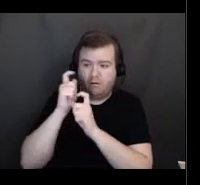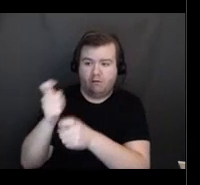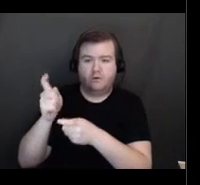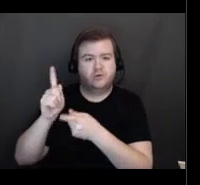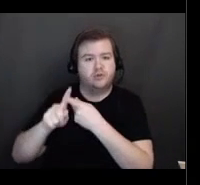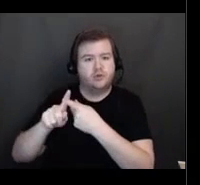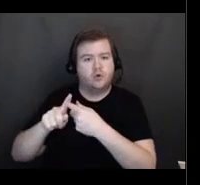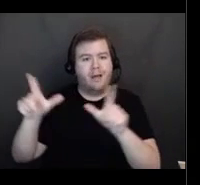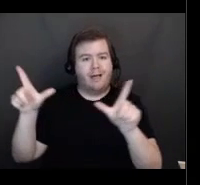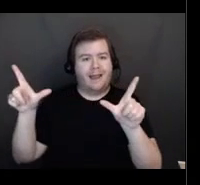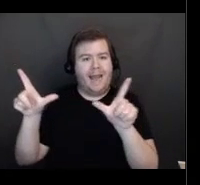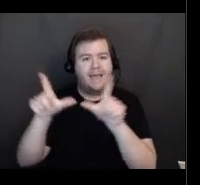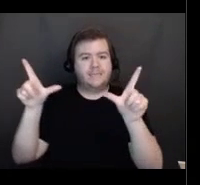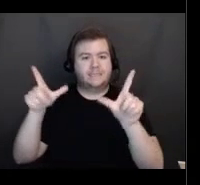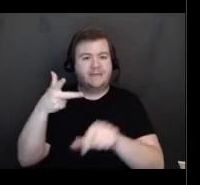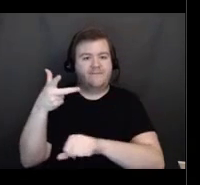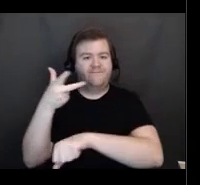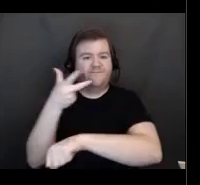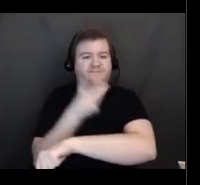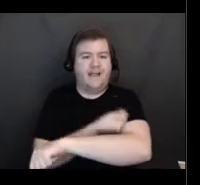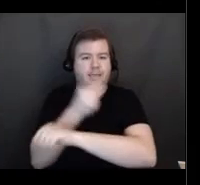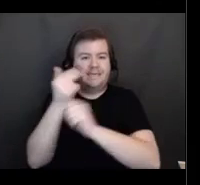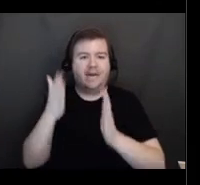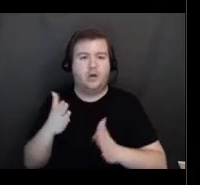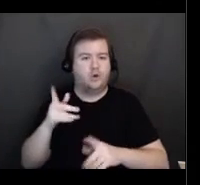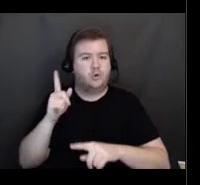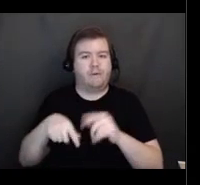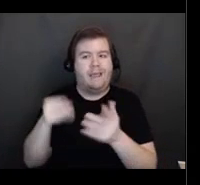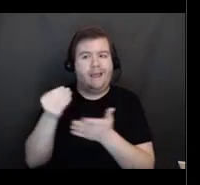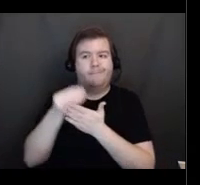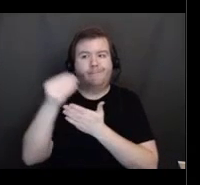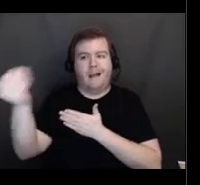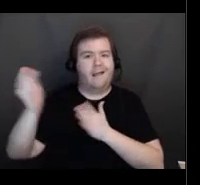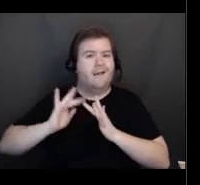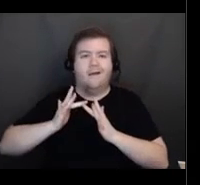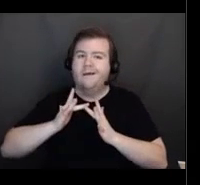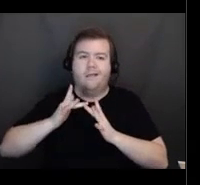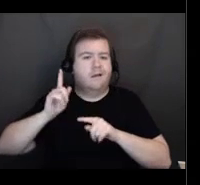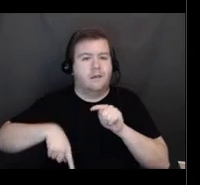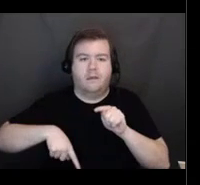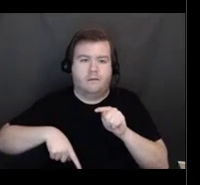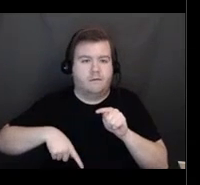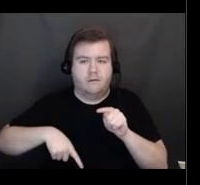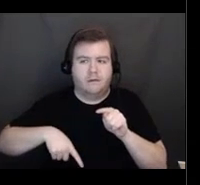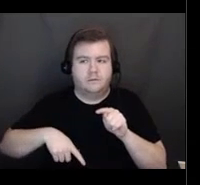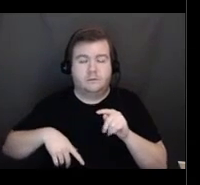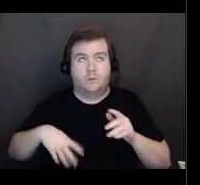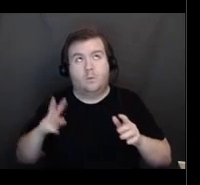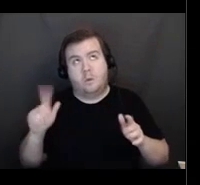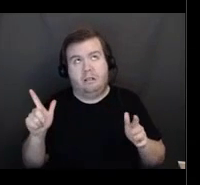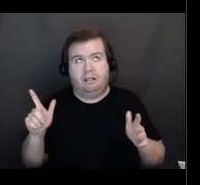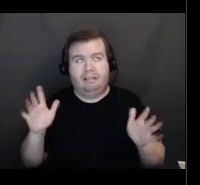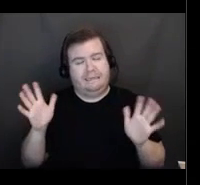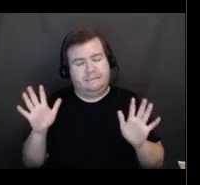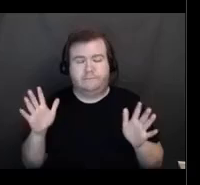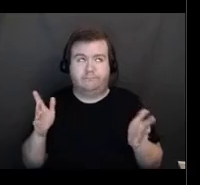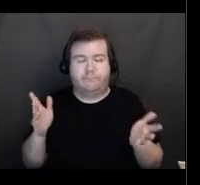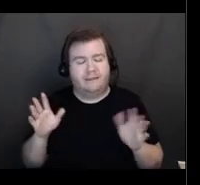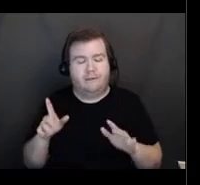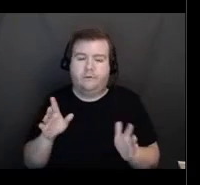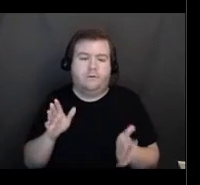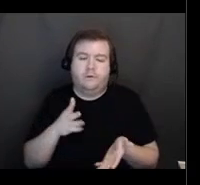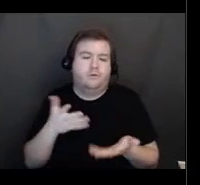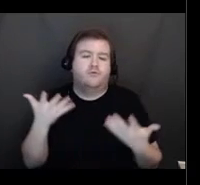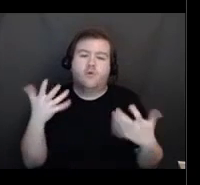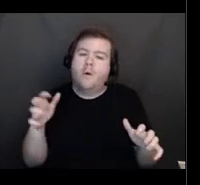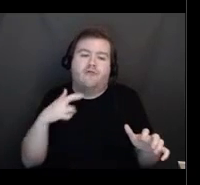it is not something that you can get over the internet. Well, at least you really shouldn't take that risk because God only knows what you would be